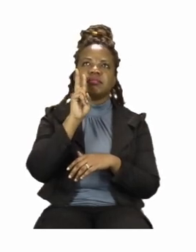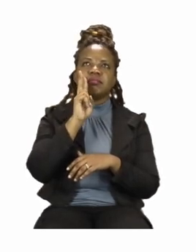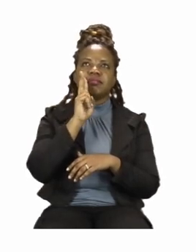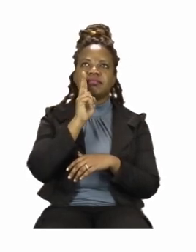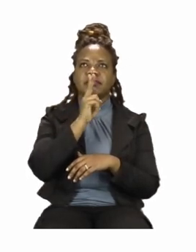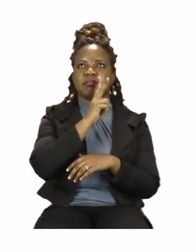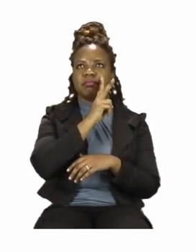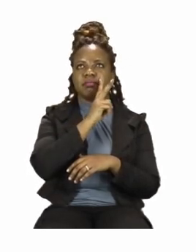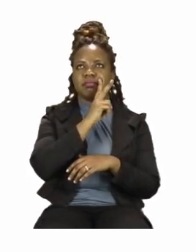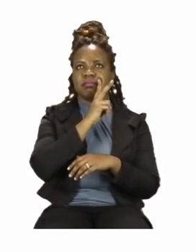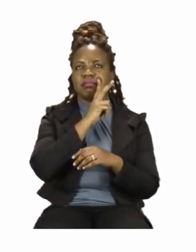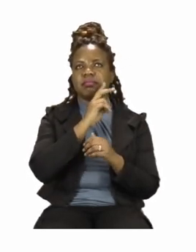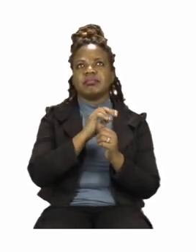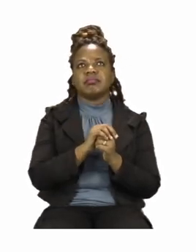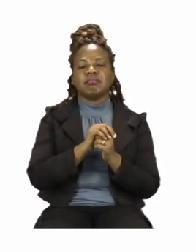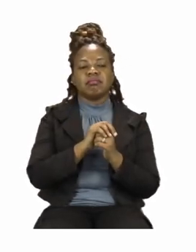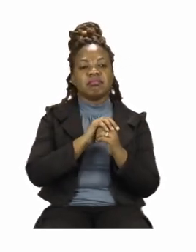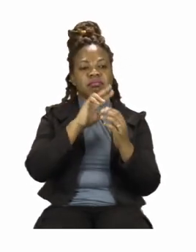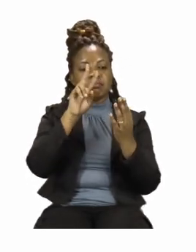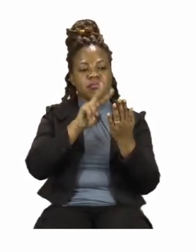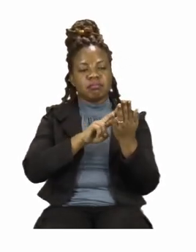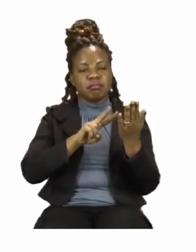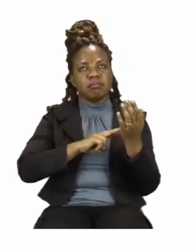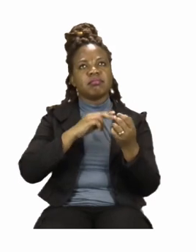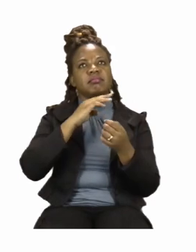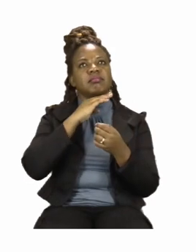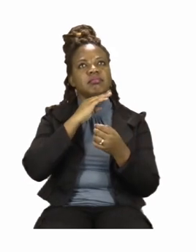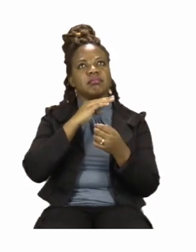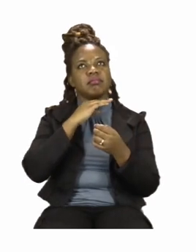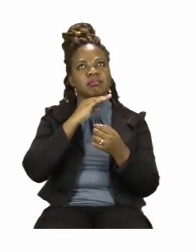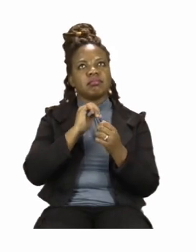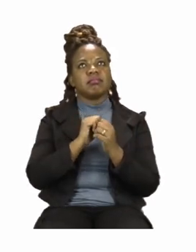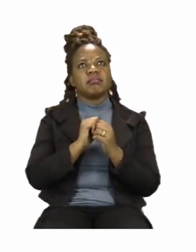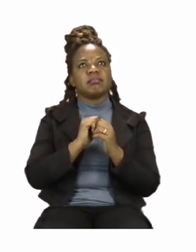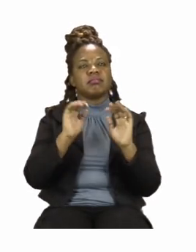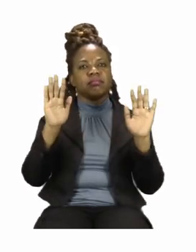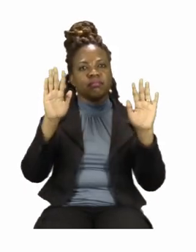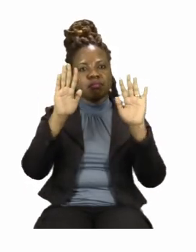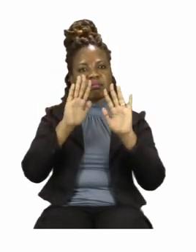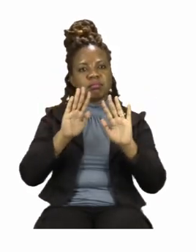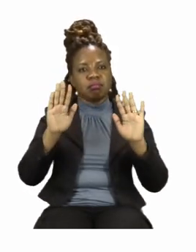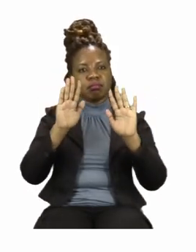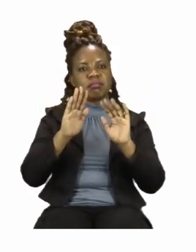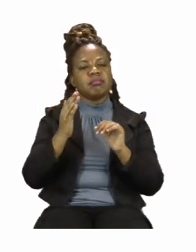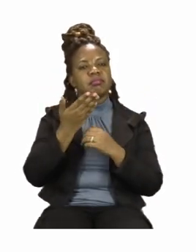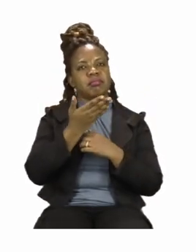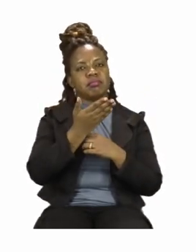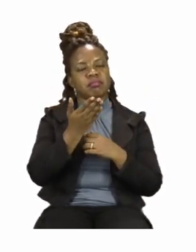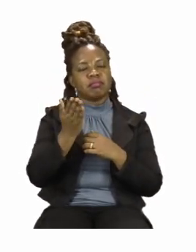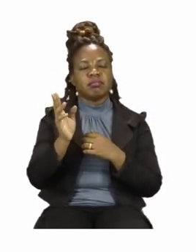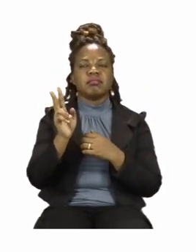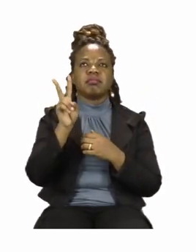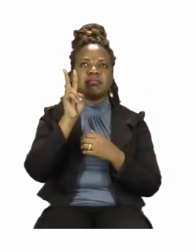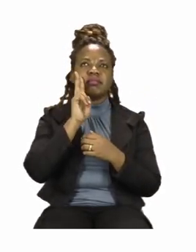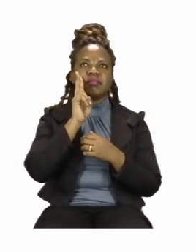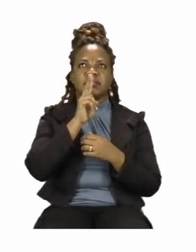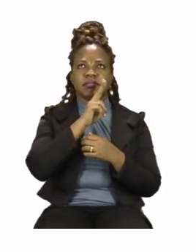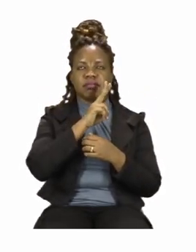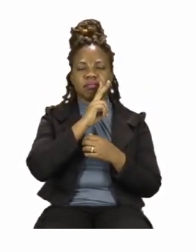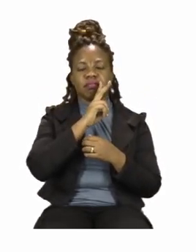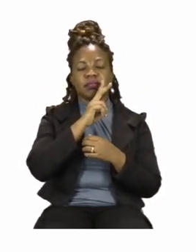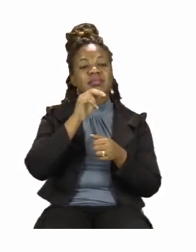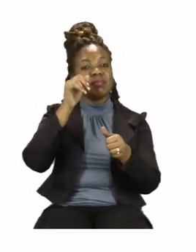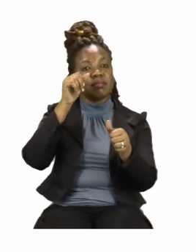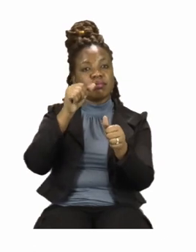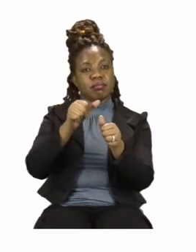all the verbs. Remember, a verb is a verb is word. we are looking for words